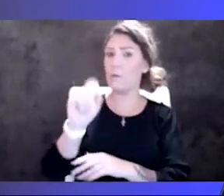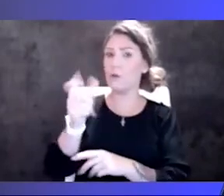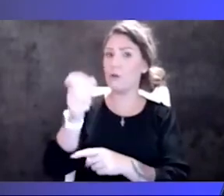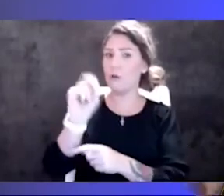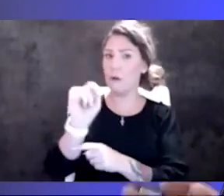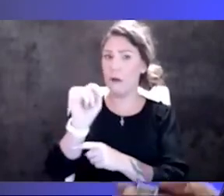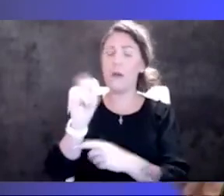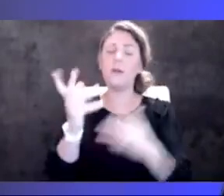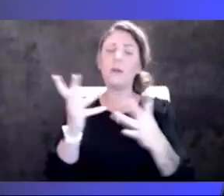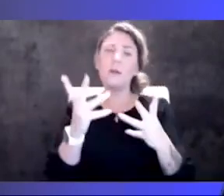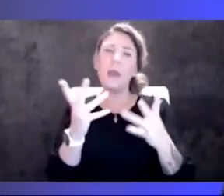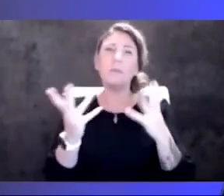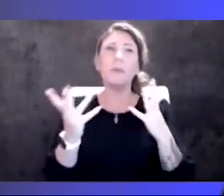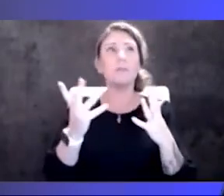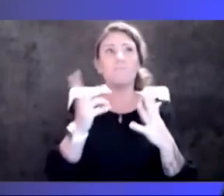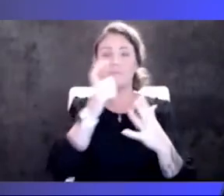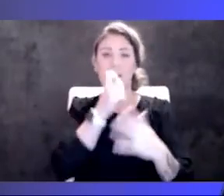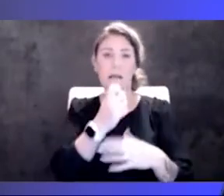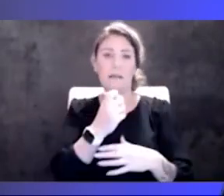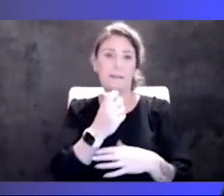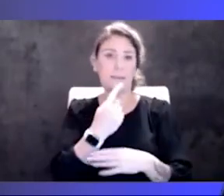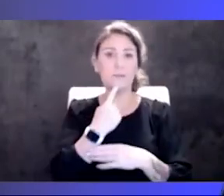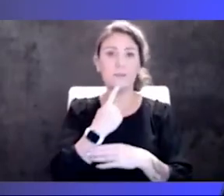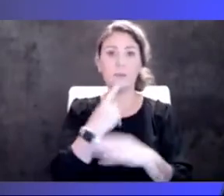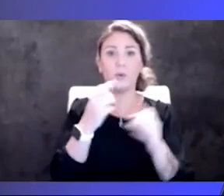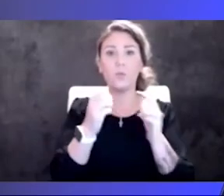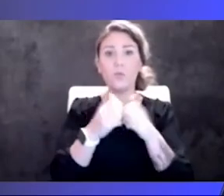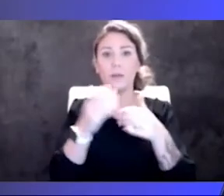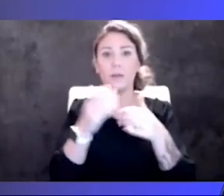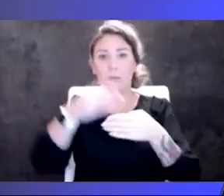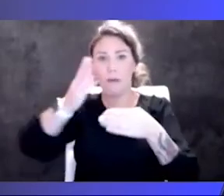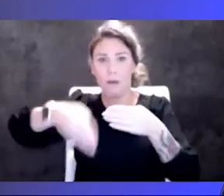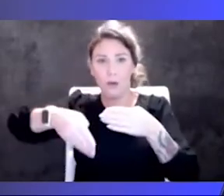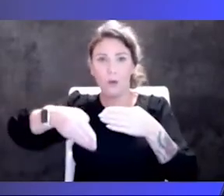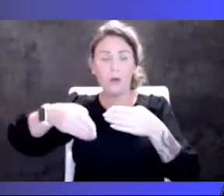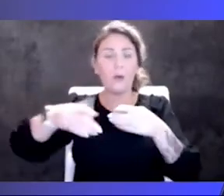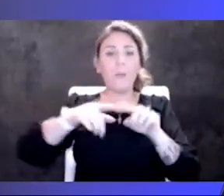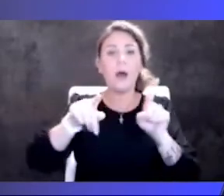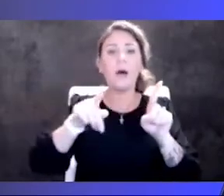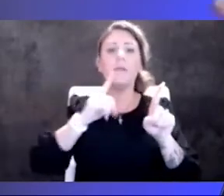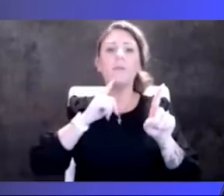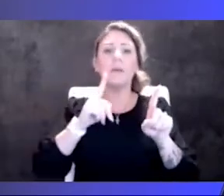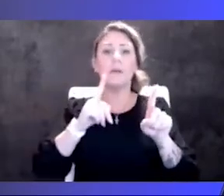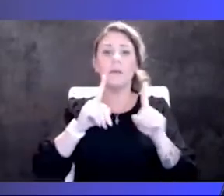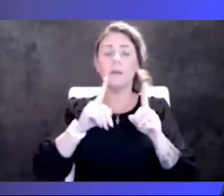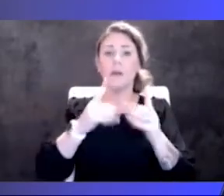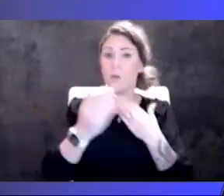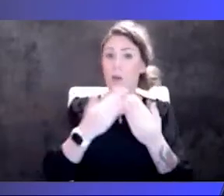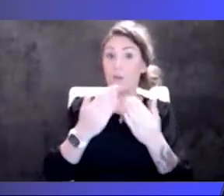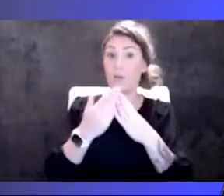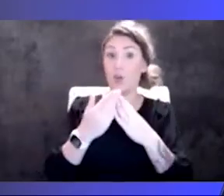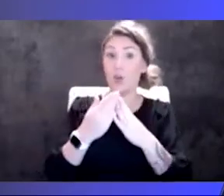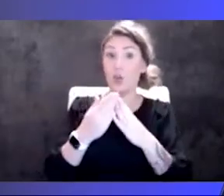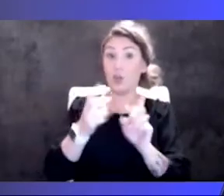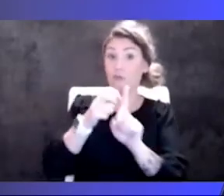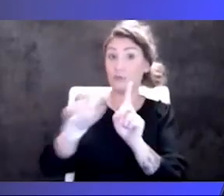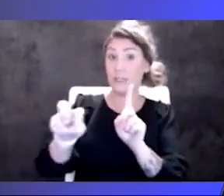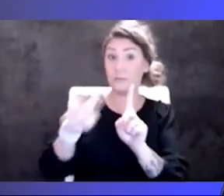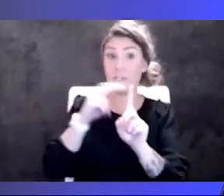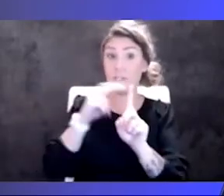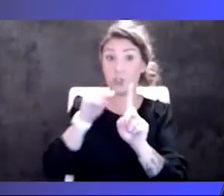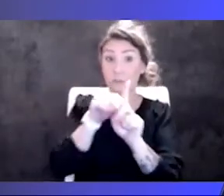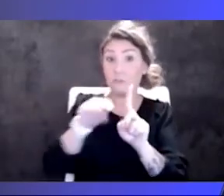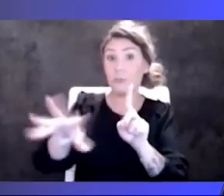as severe in terms of outcome development. However, the transmissibility is very important, which I think we'll talk about probably later too.